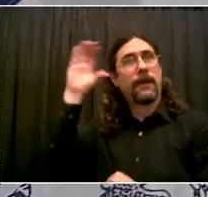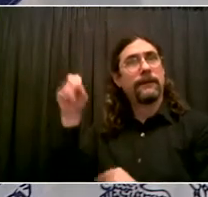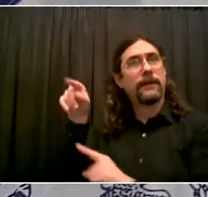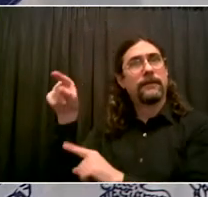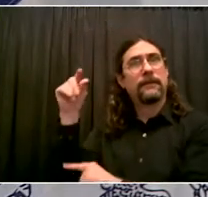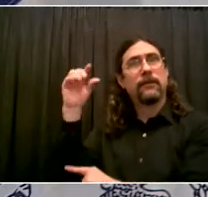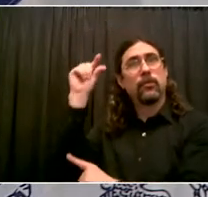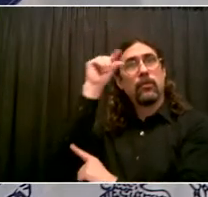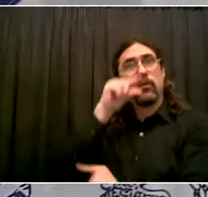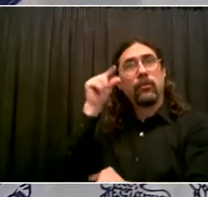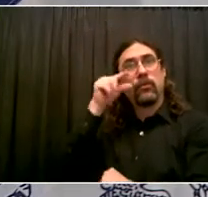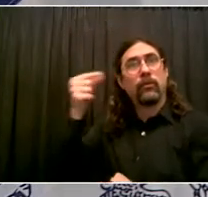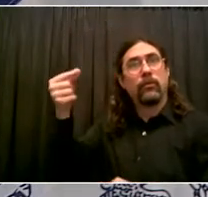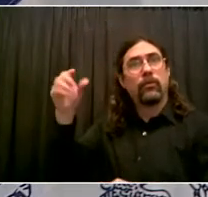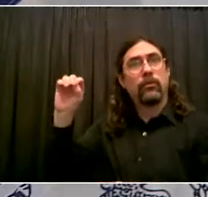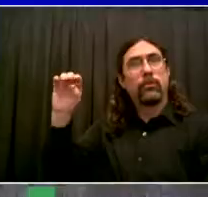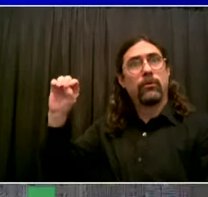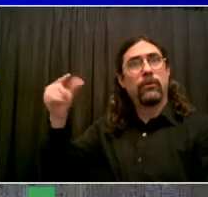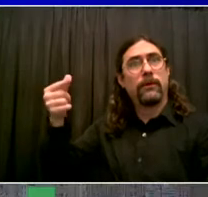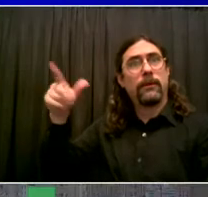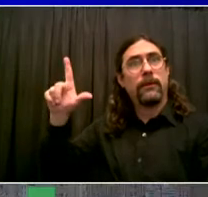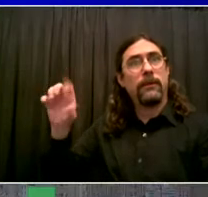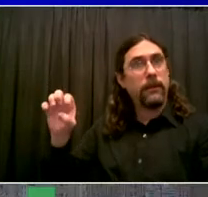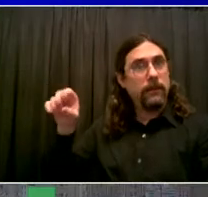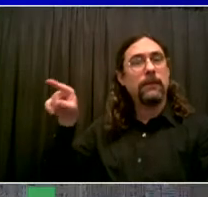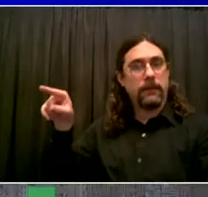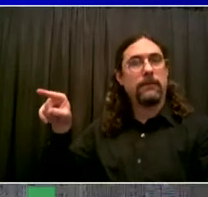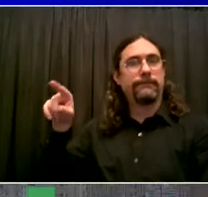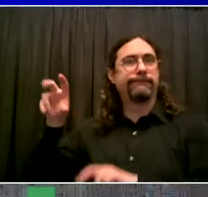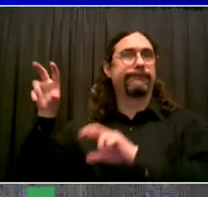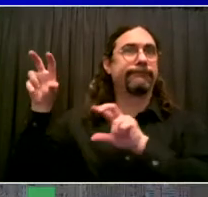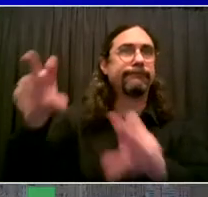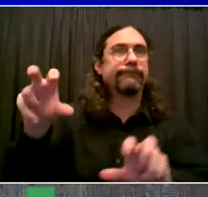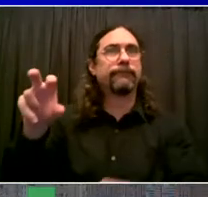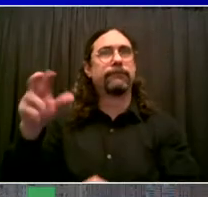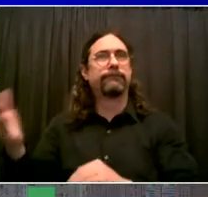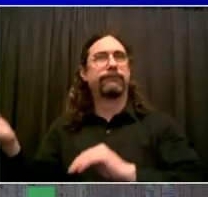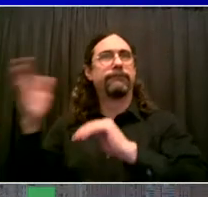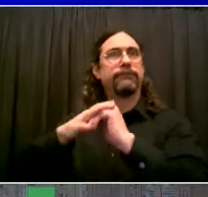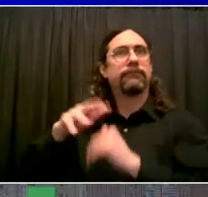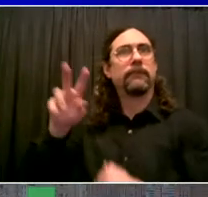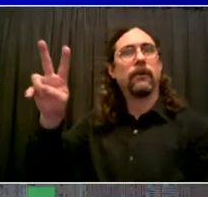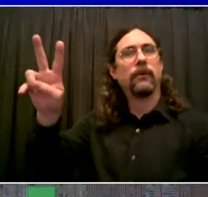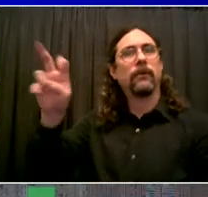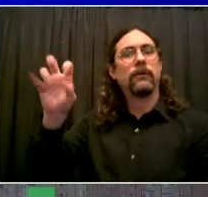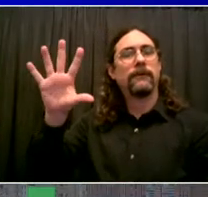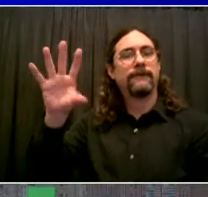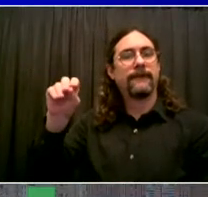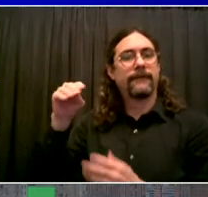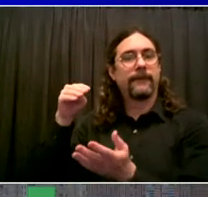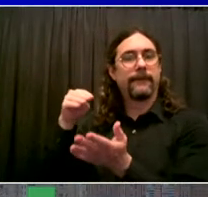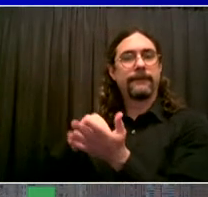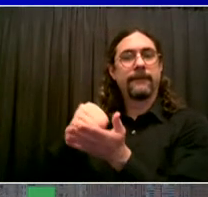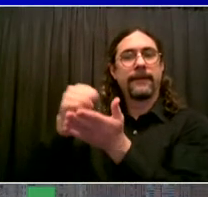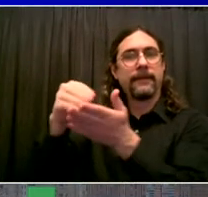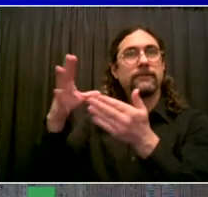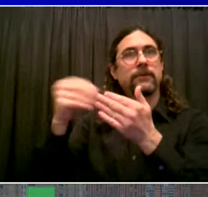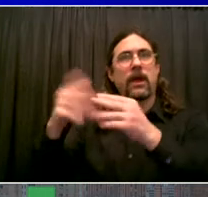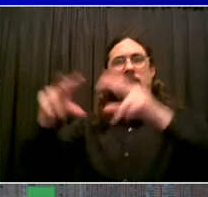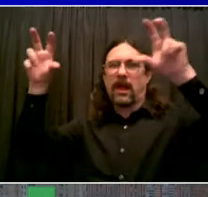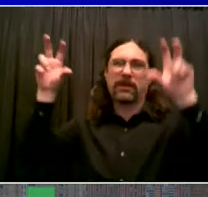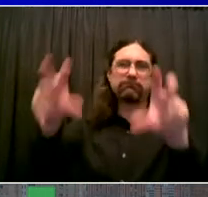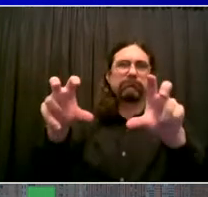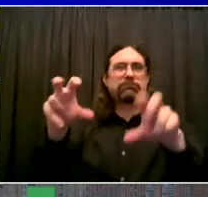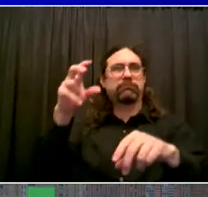the year 2021. Now Google is an important, large company. Obviously they've been here for over